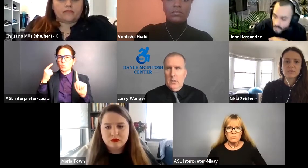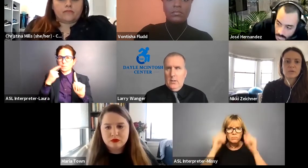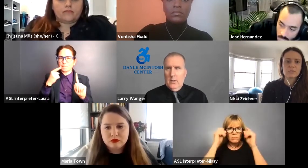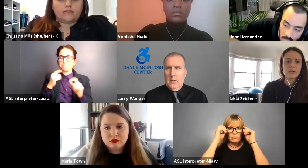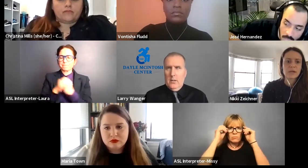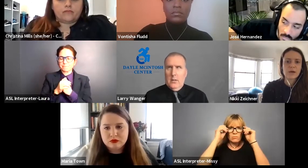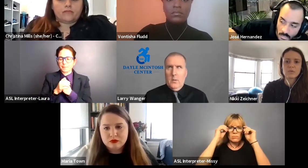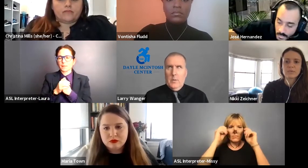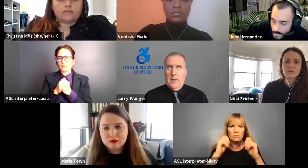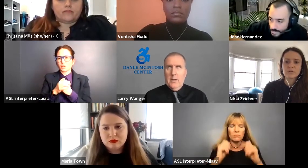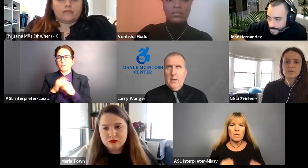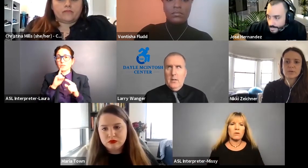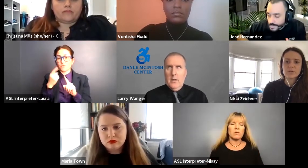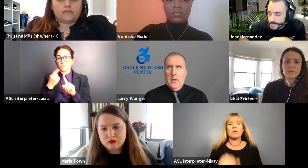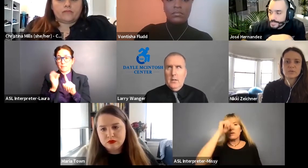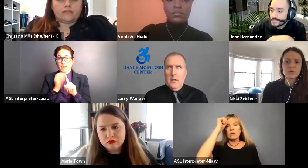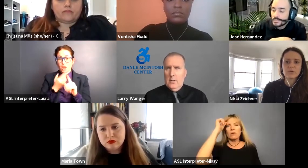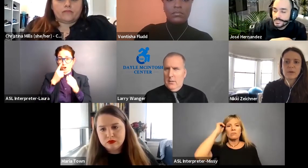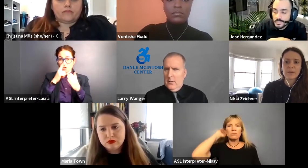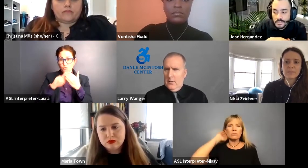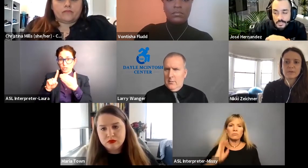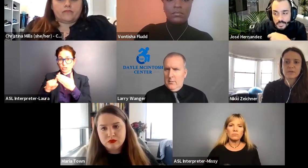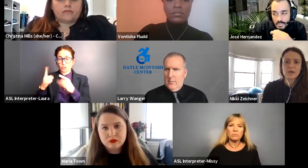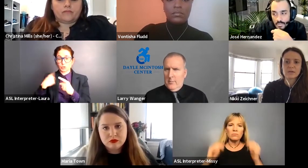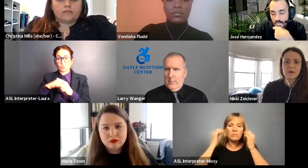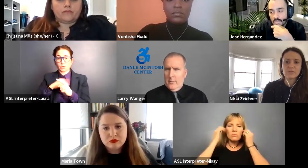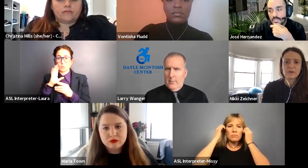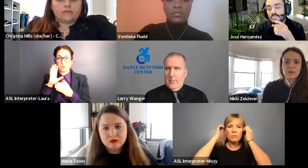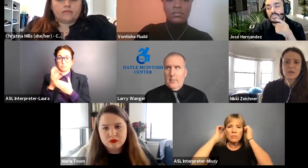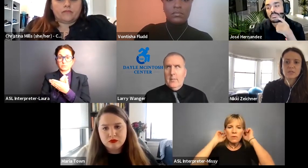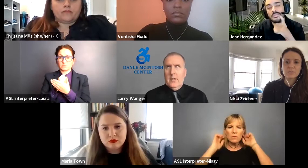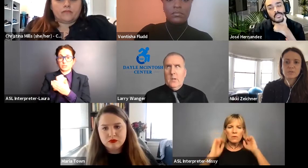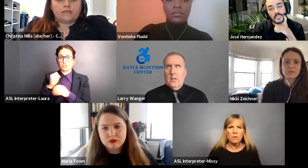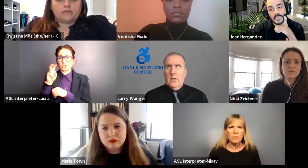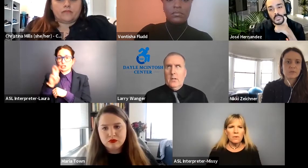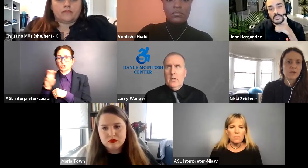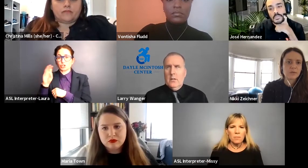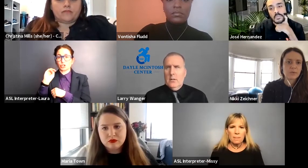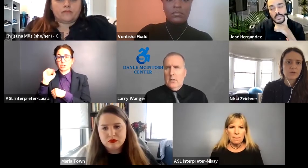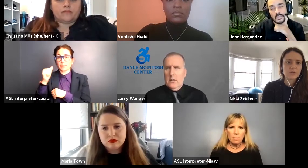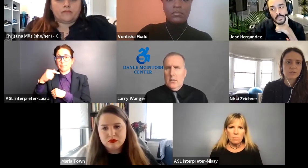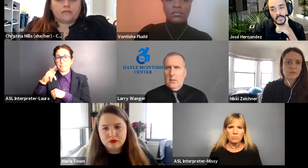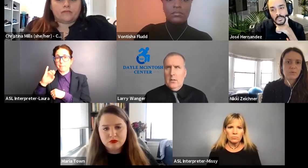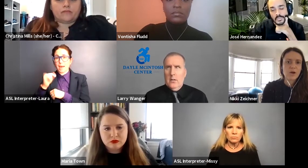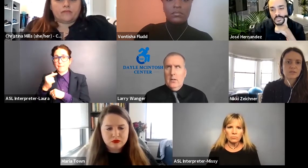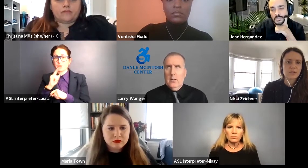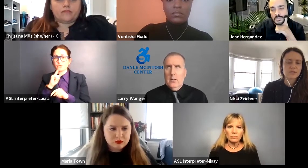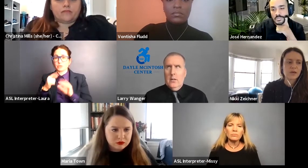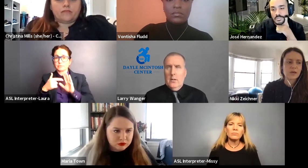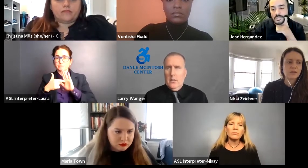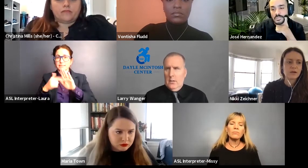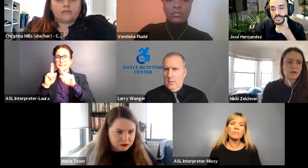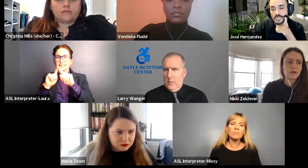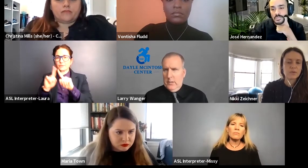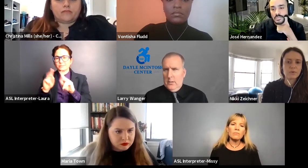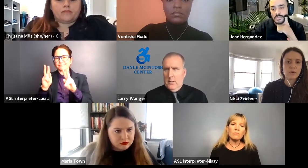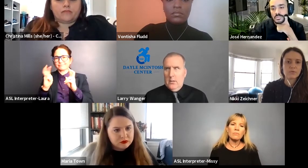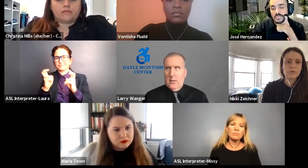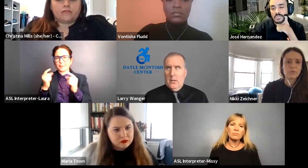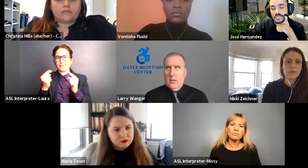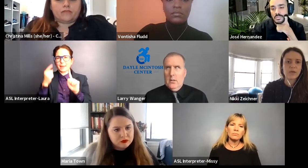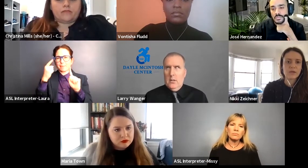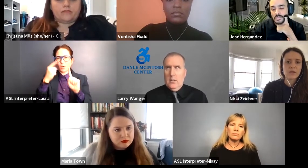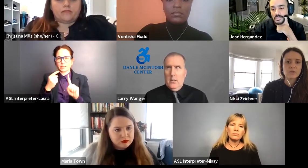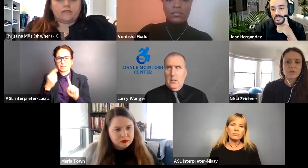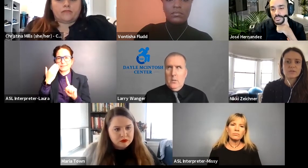And so in our research, we use journey mapping to uncover specific pain points in the process that people